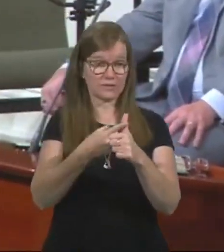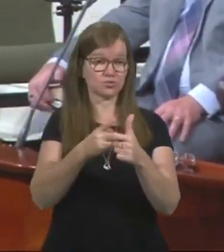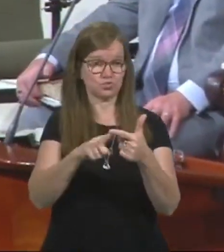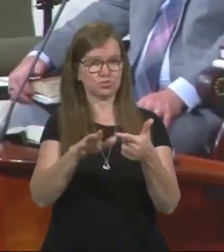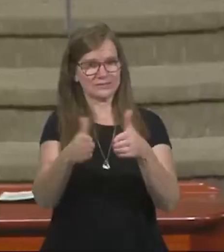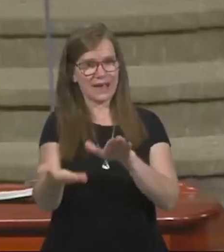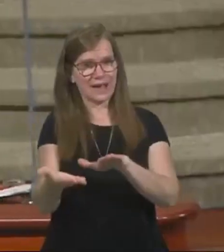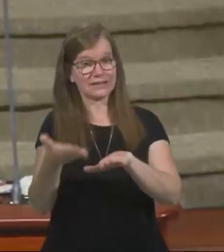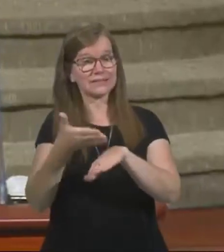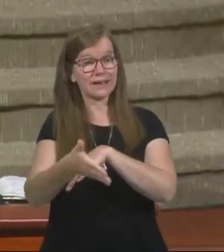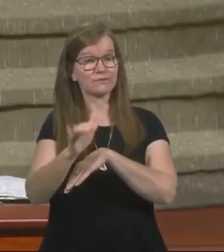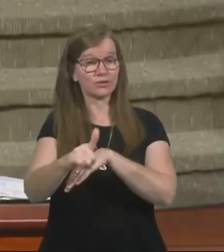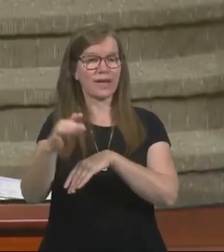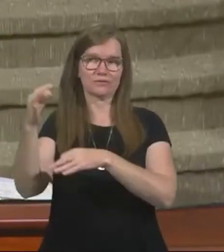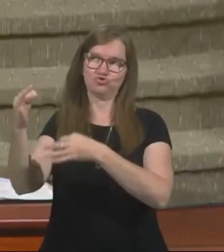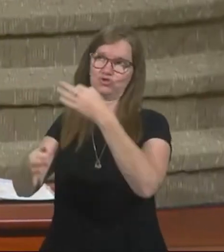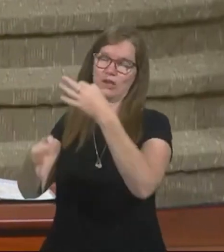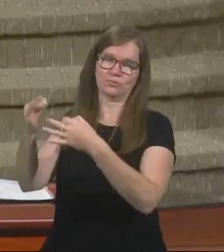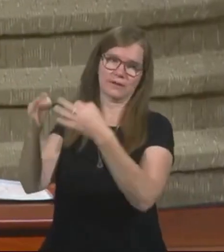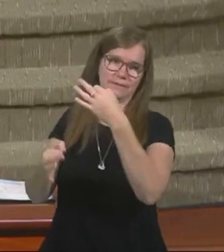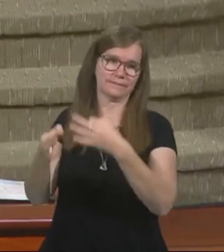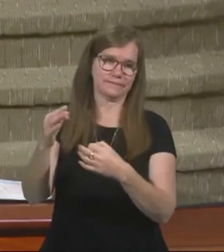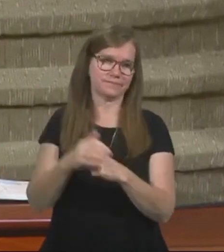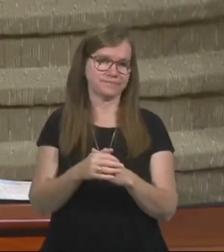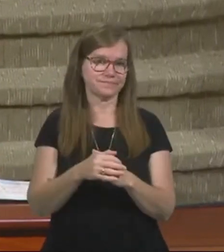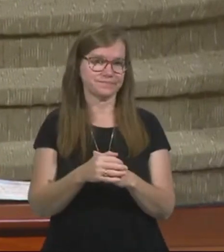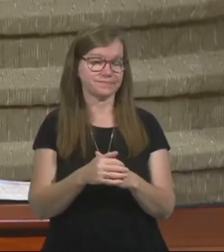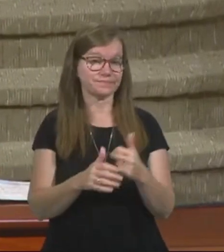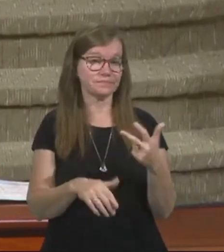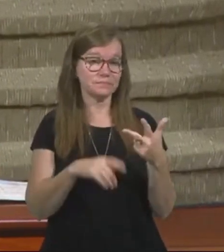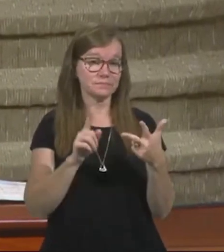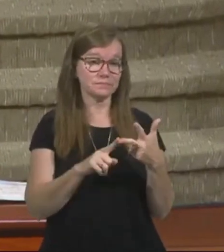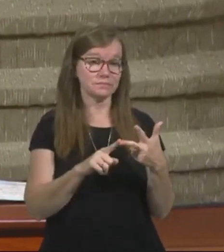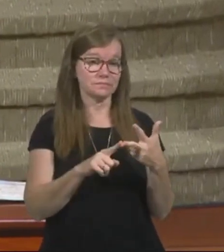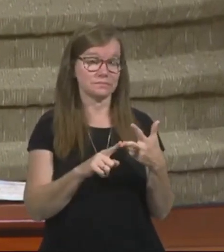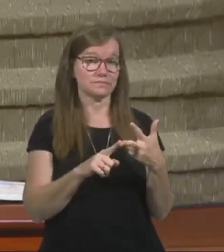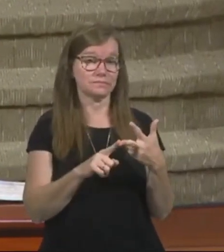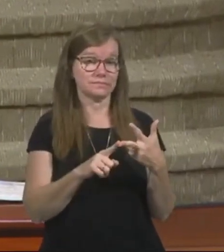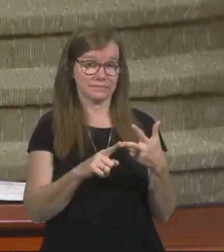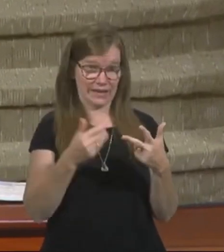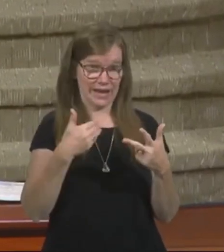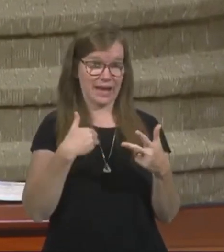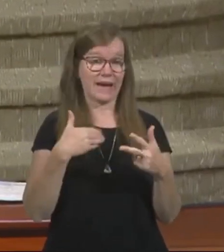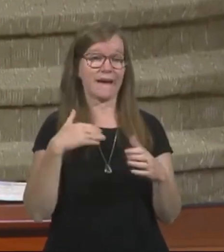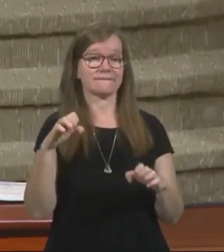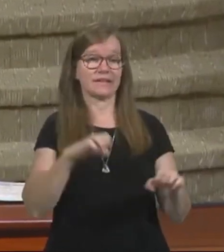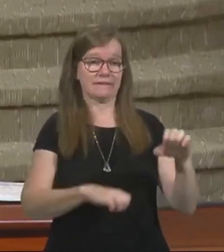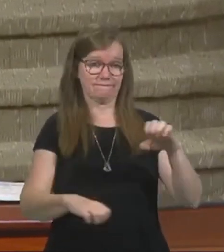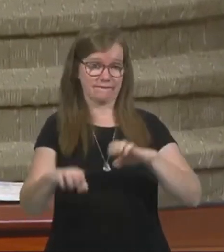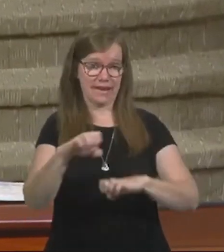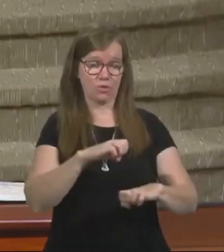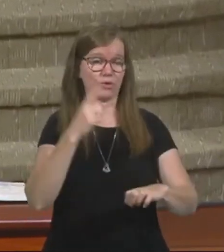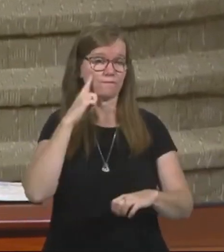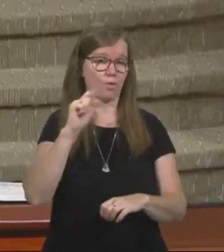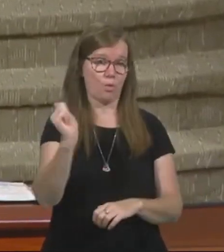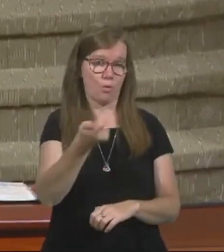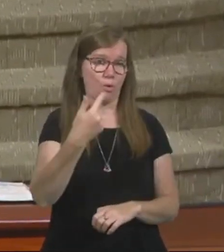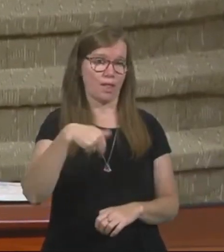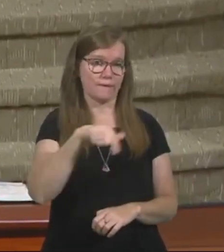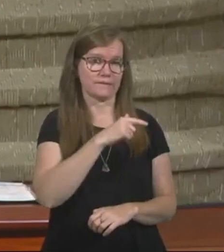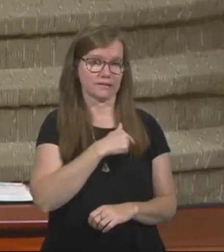And after that, that brings me to point number three. There is an evaluation awaiting all of us.